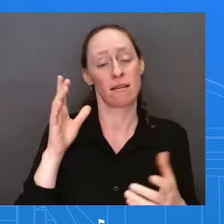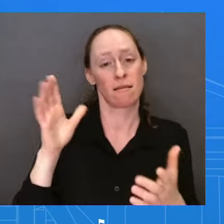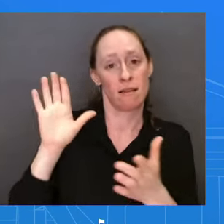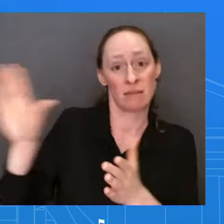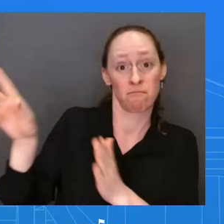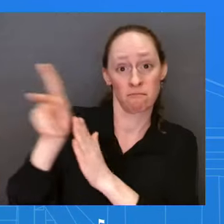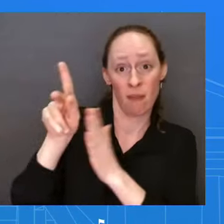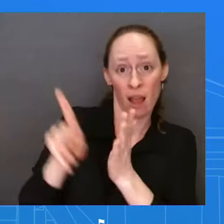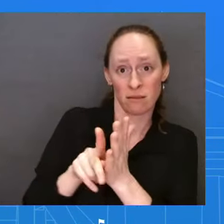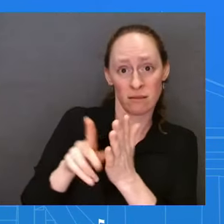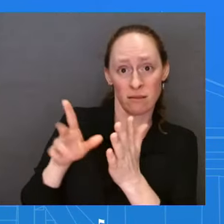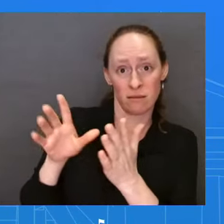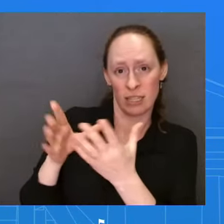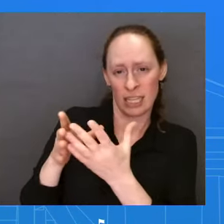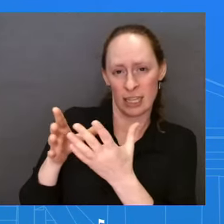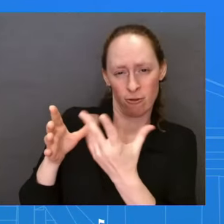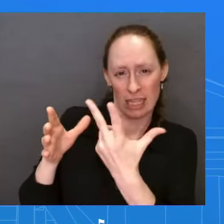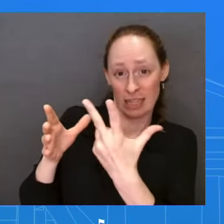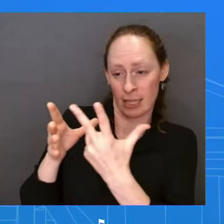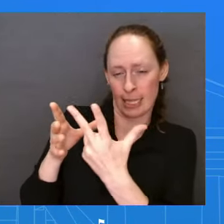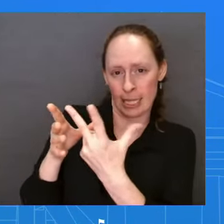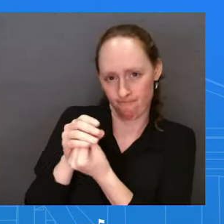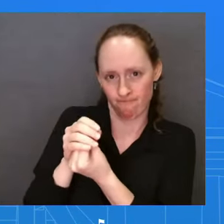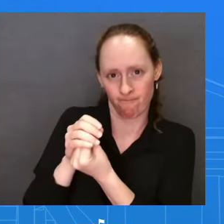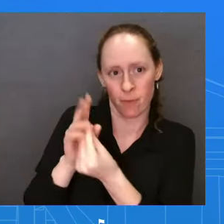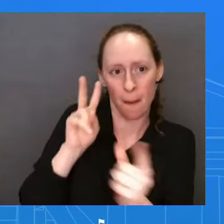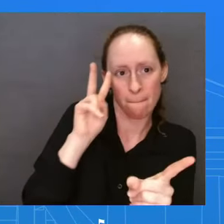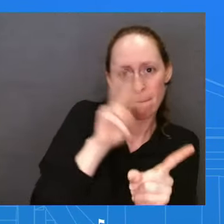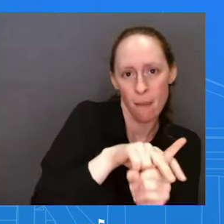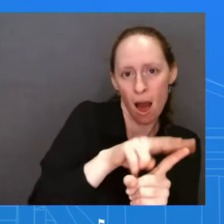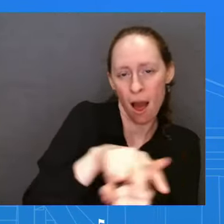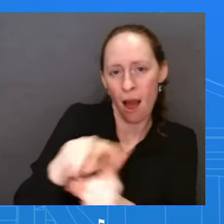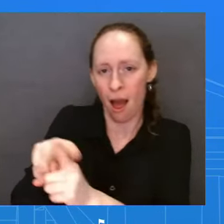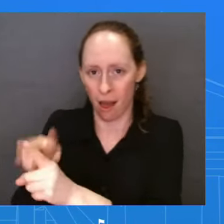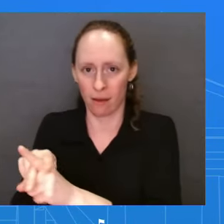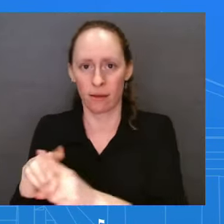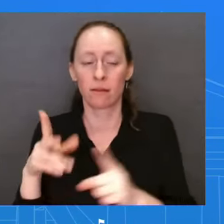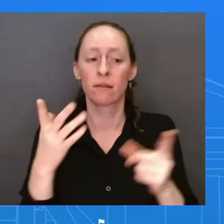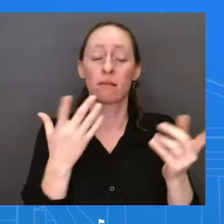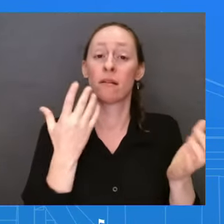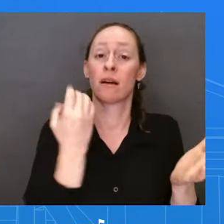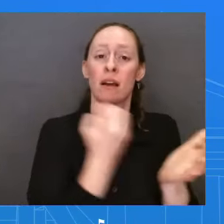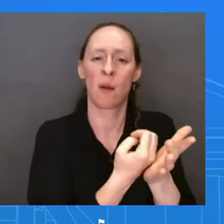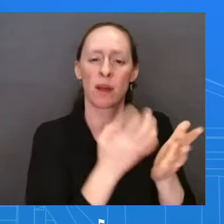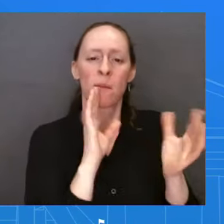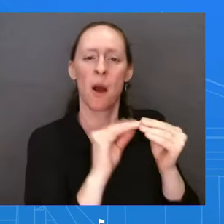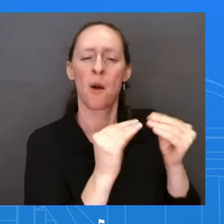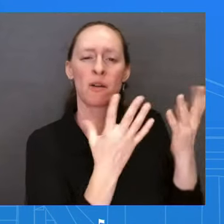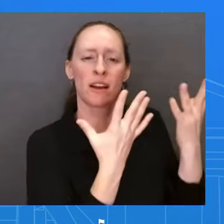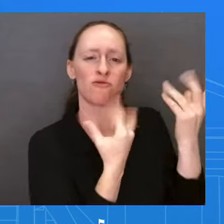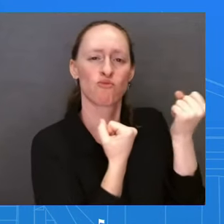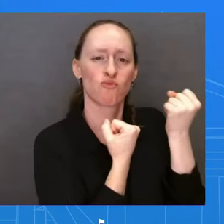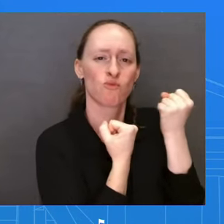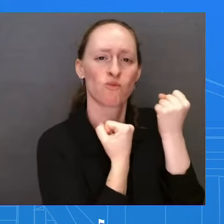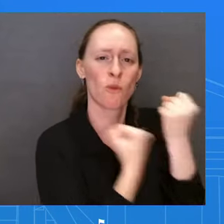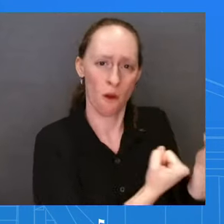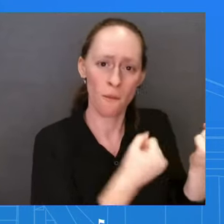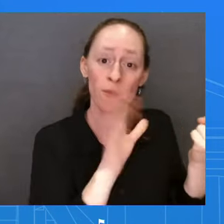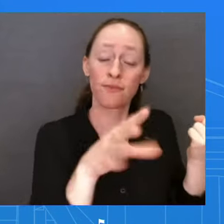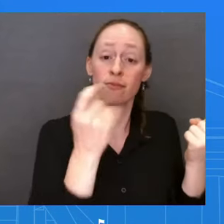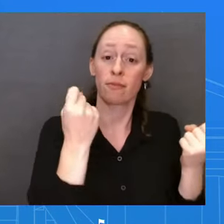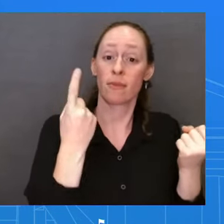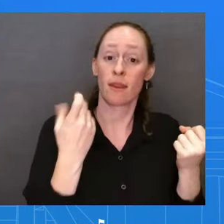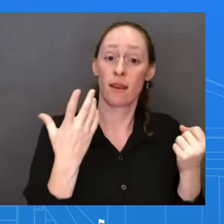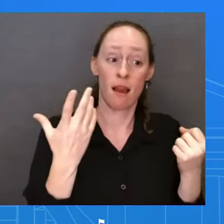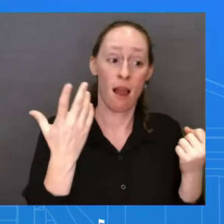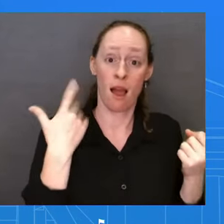a strong economy, but also an economy that will be resilient for the long term because we're investing in infrastructure.